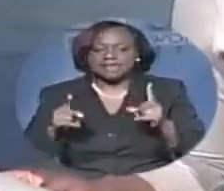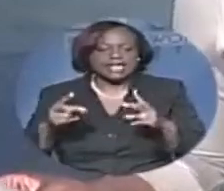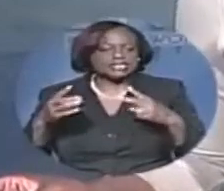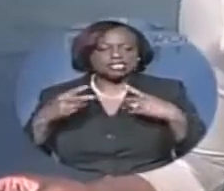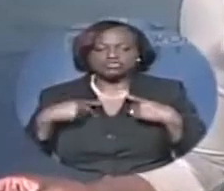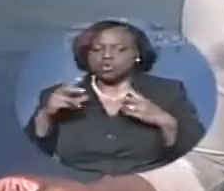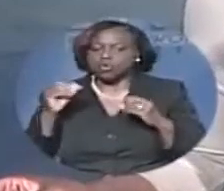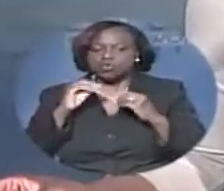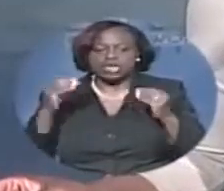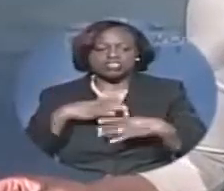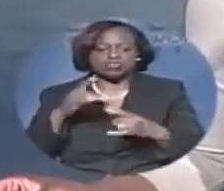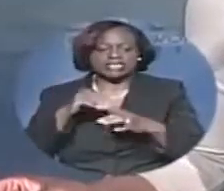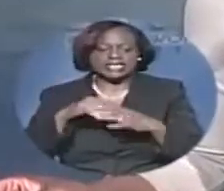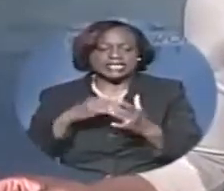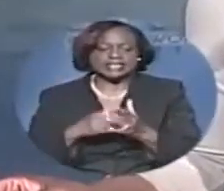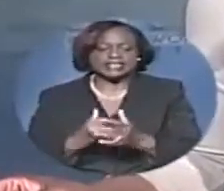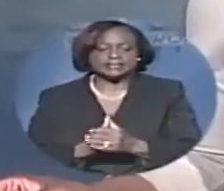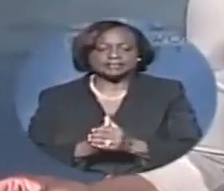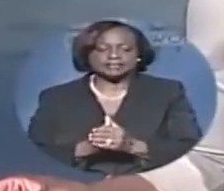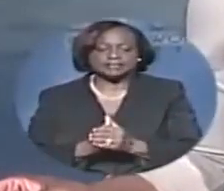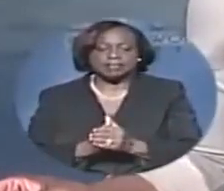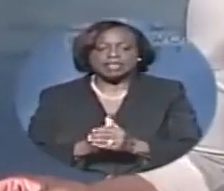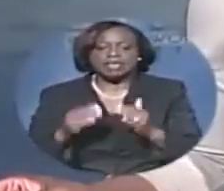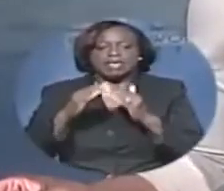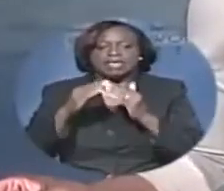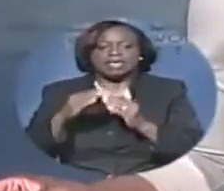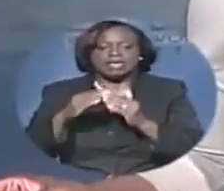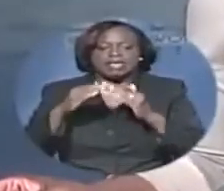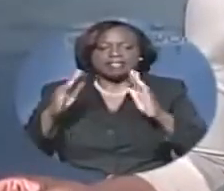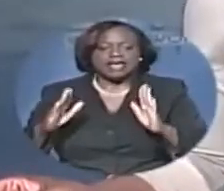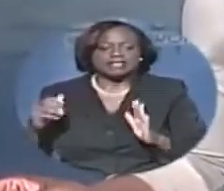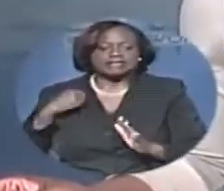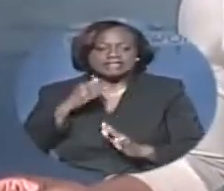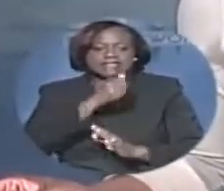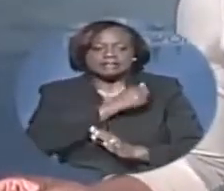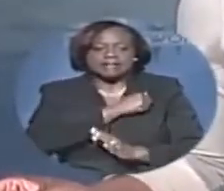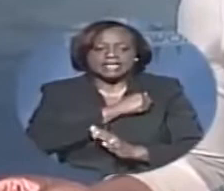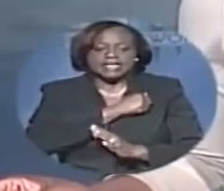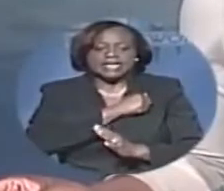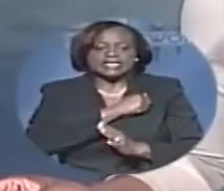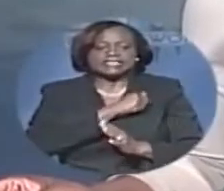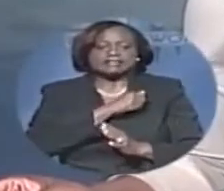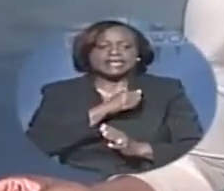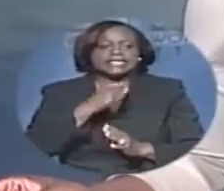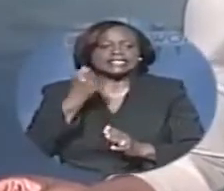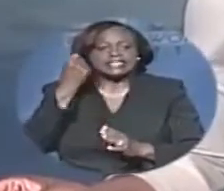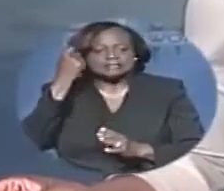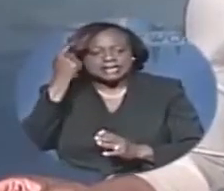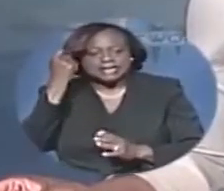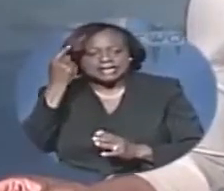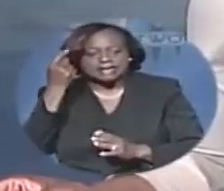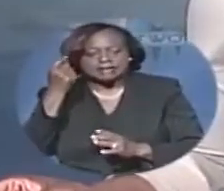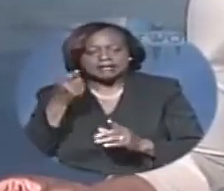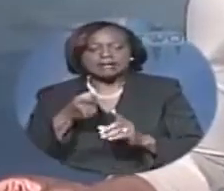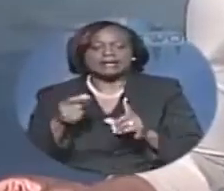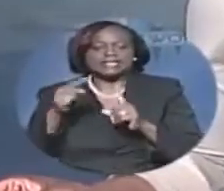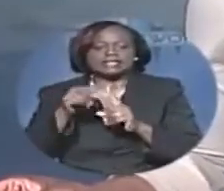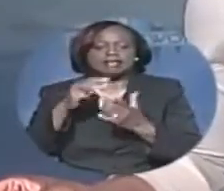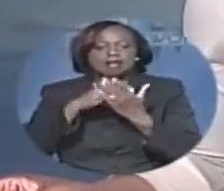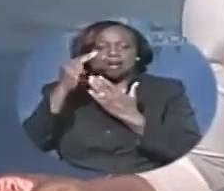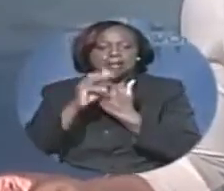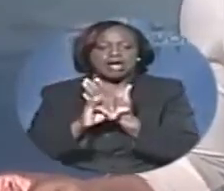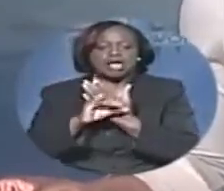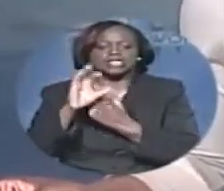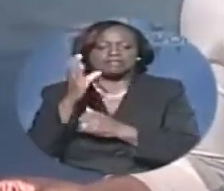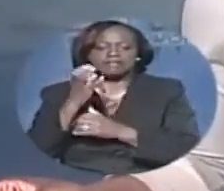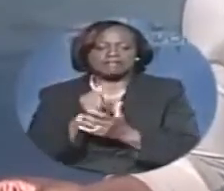Well, the House of Assembly has been suspended to March 5th, 2012, but not without protest from members of the official opposition.